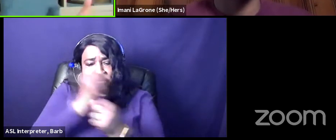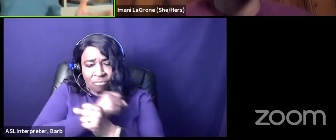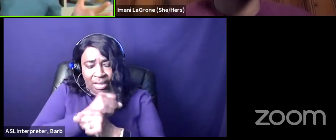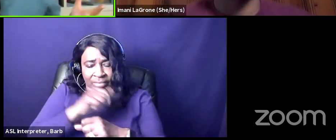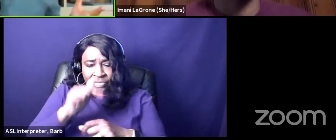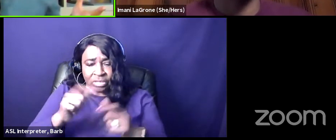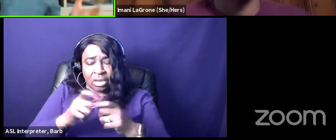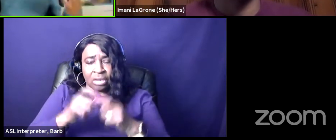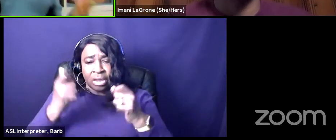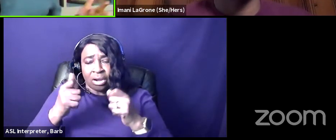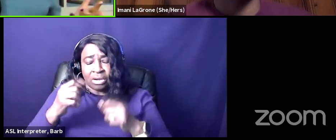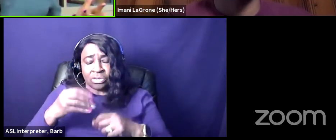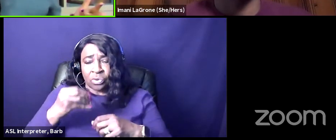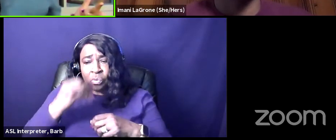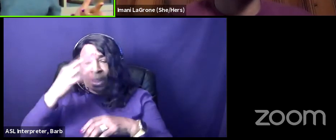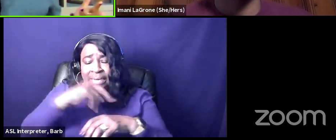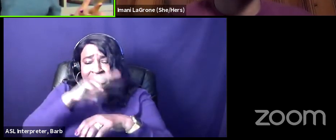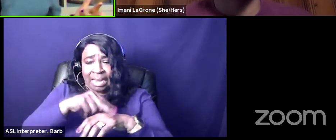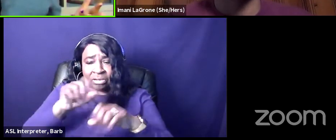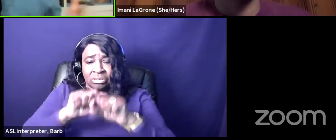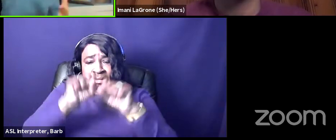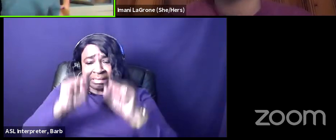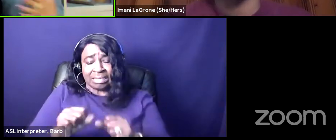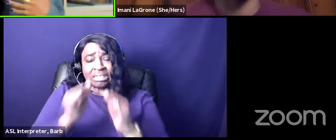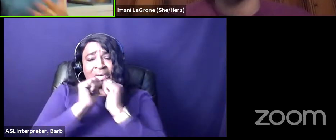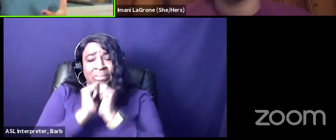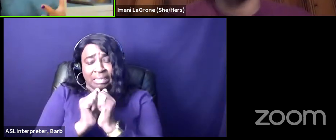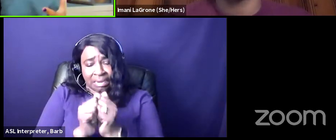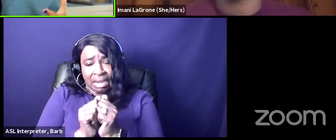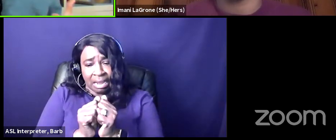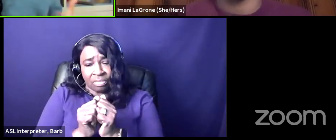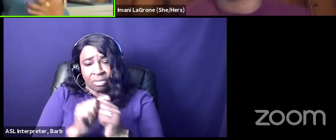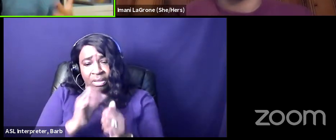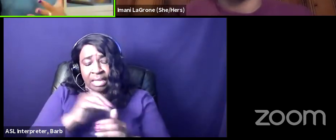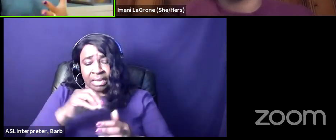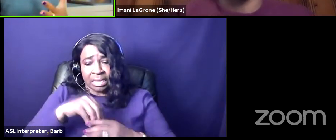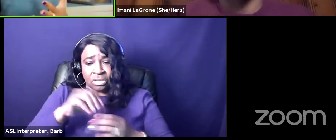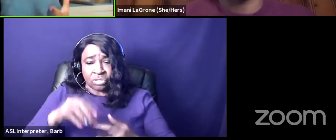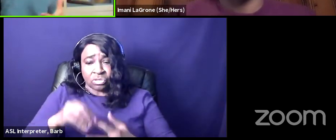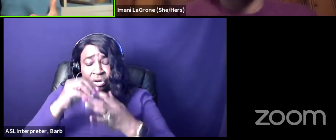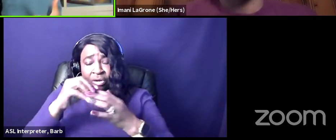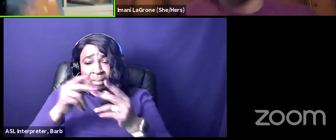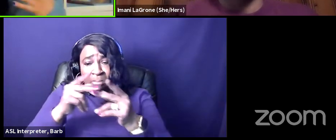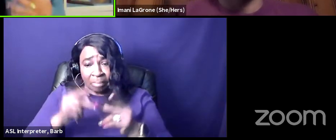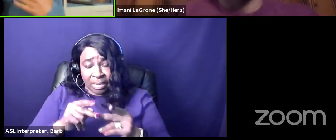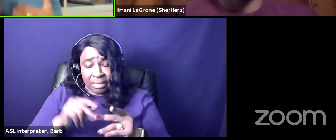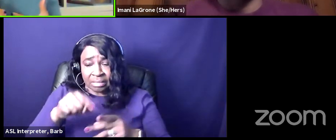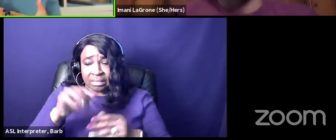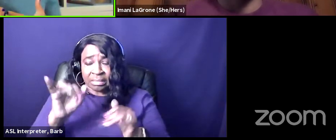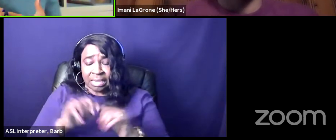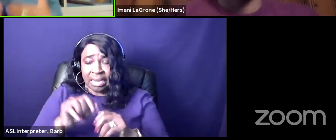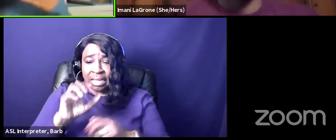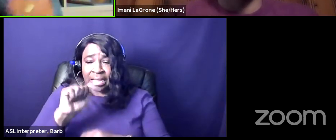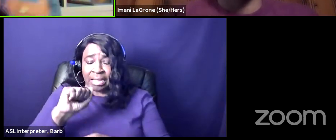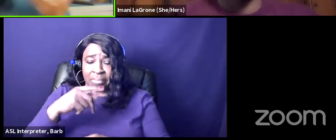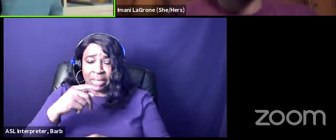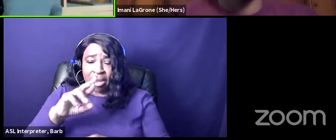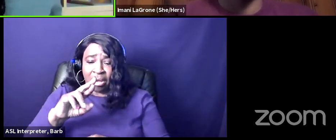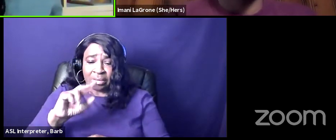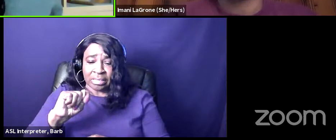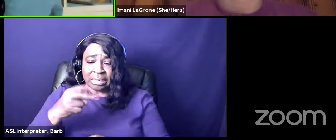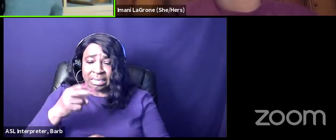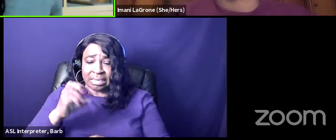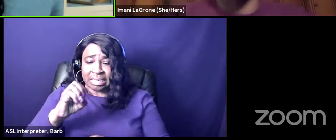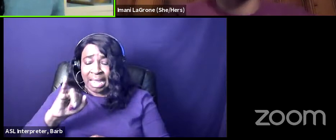larger white nationalist system that clearly is still writing right and in certain places it's more of an apartheid system because it's like the numbers are small but the